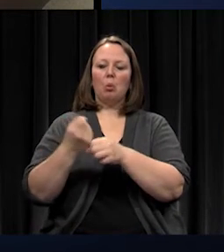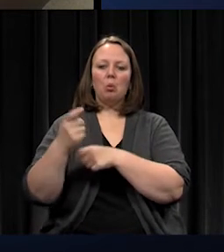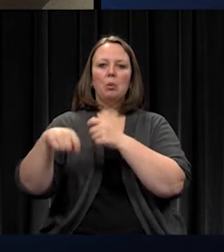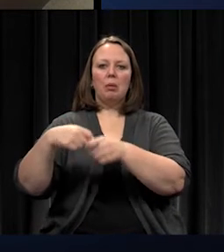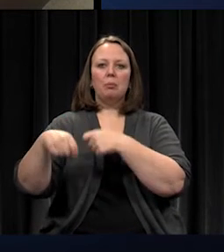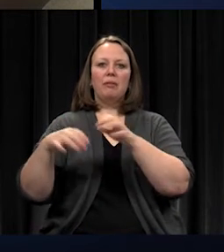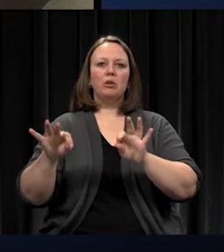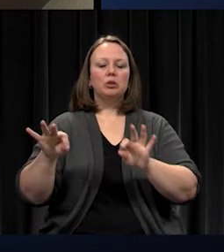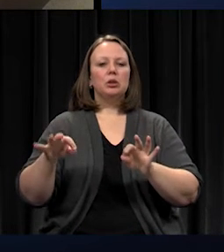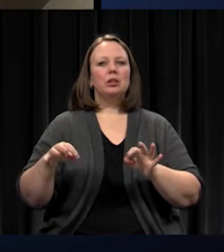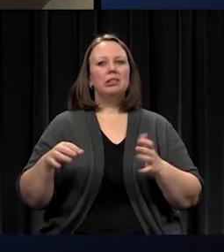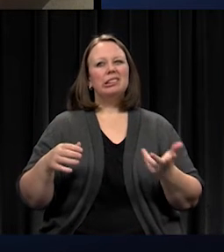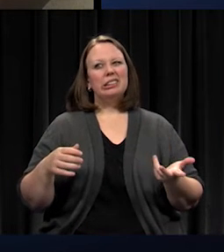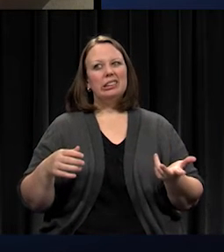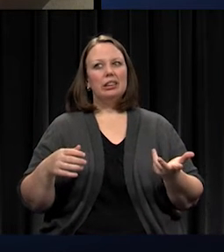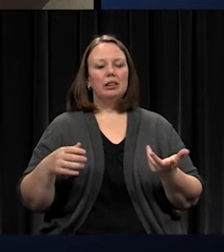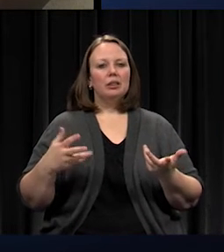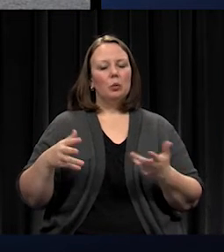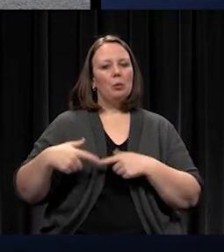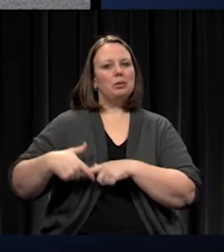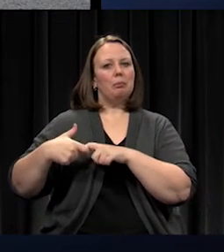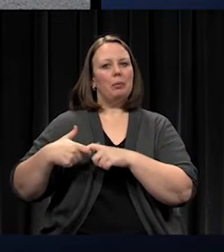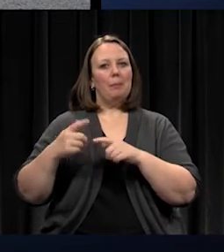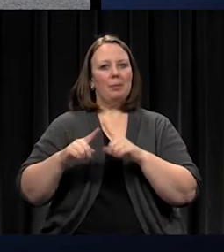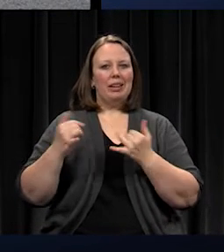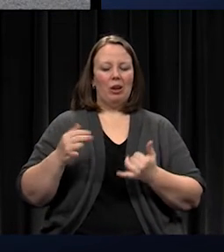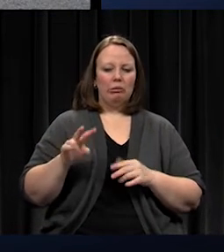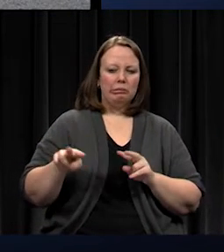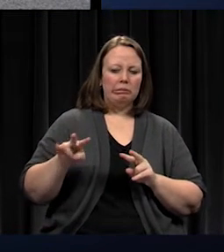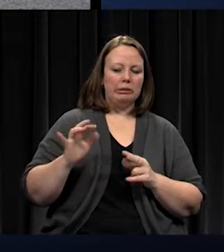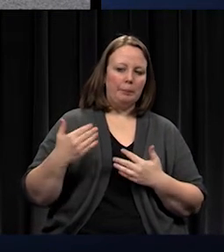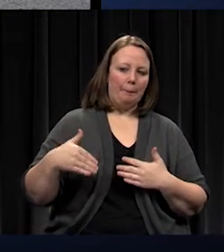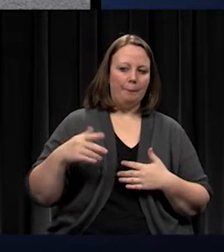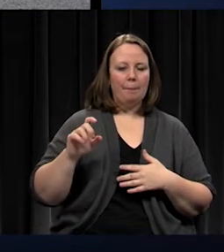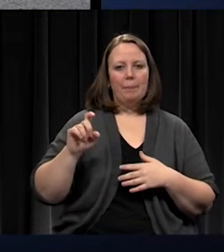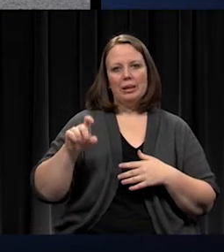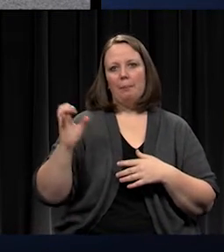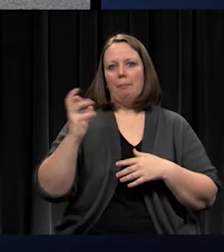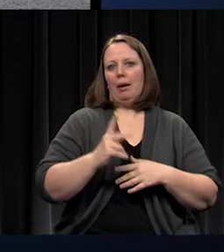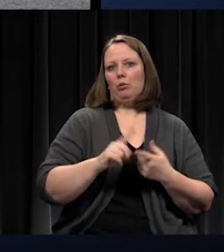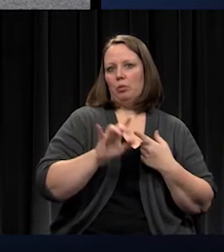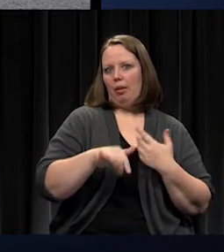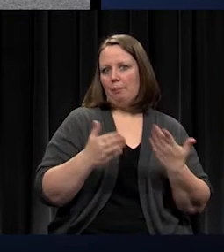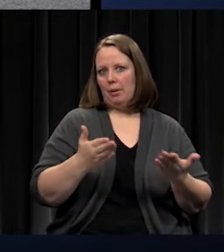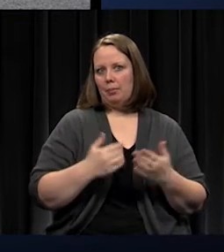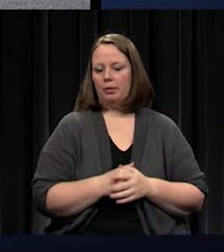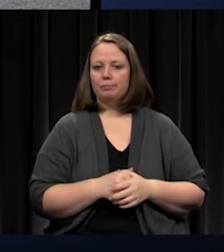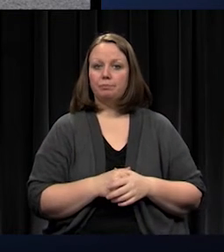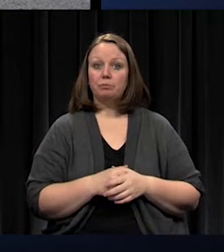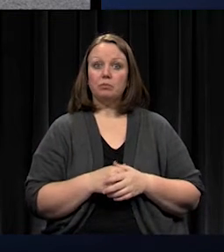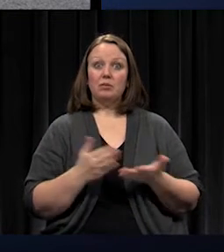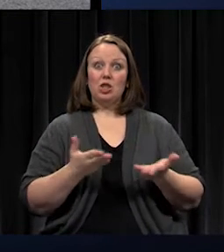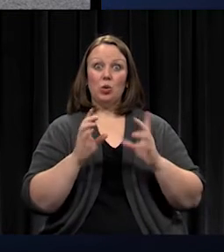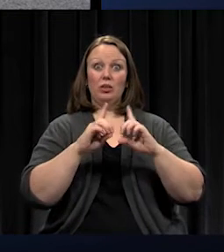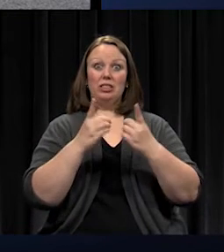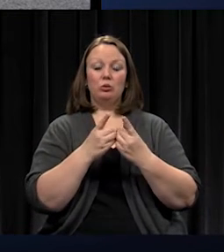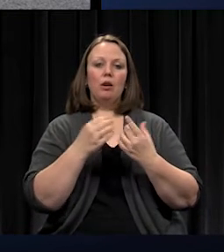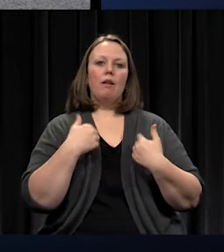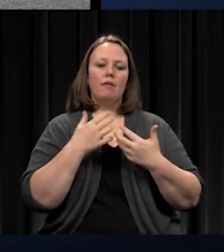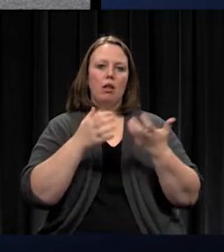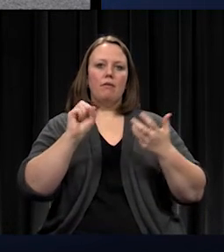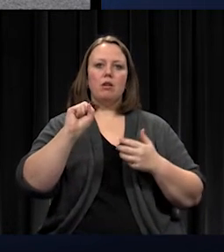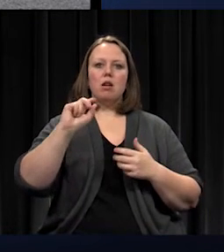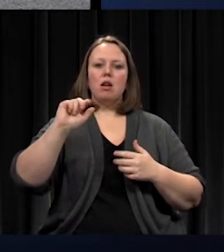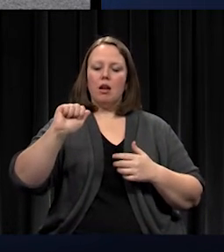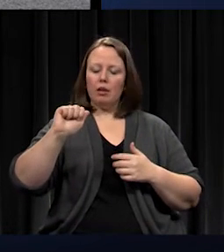feel that we need to get back on some of those cycles. We have a lot of asphalt in our district and it's hard to keep up with it, especially large areas like